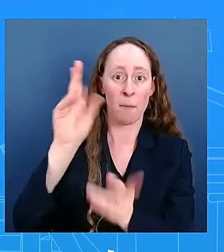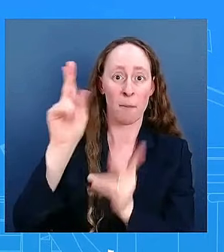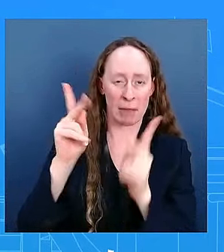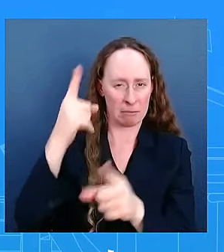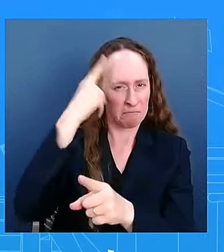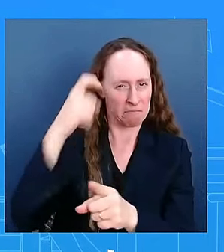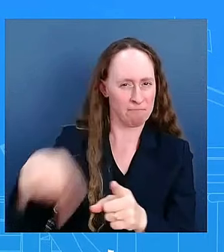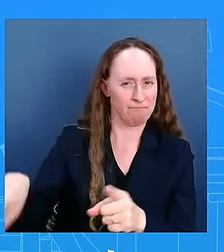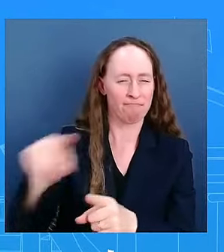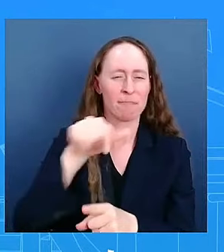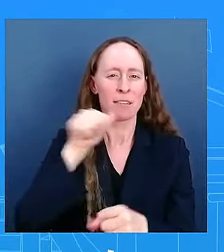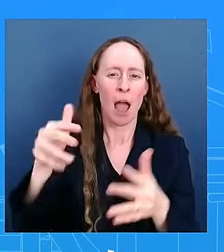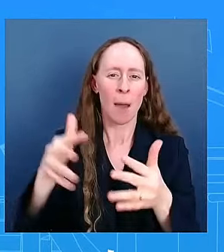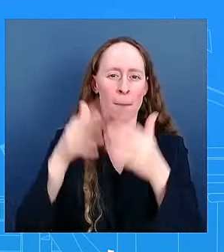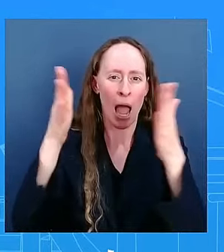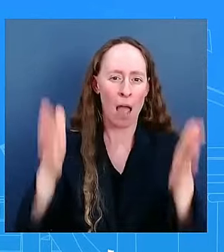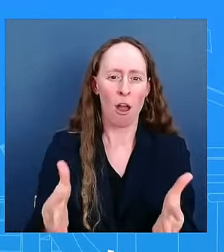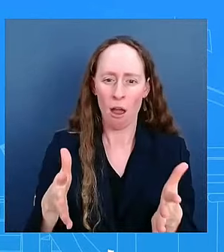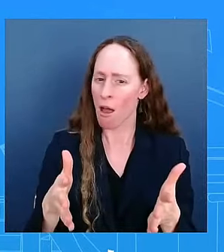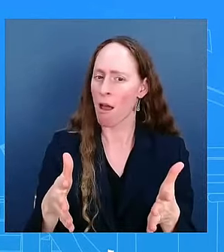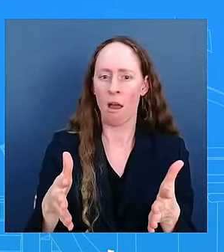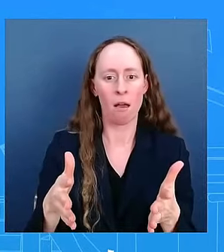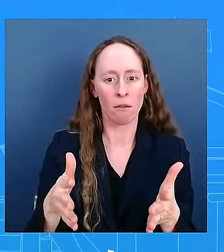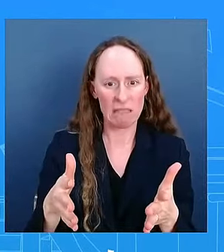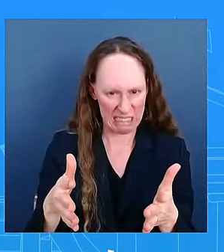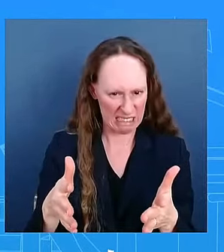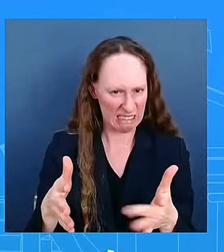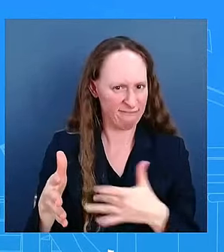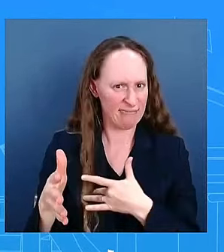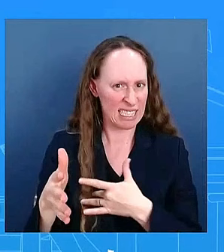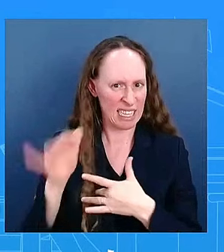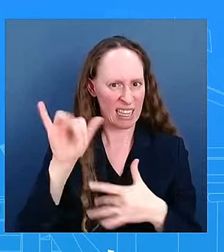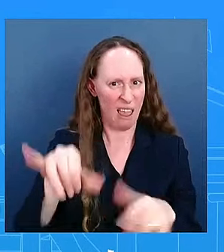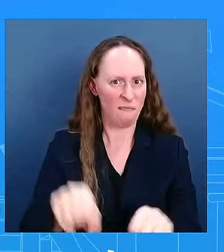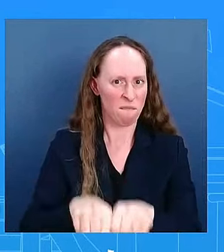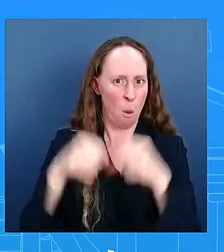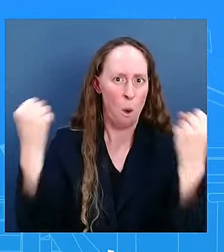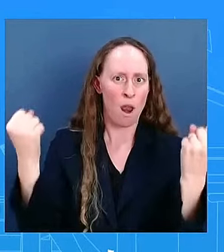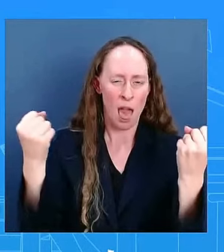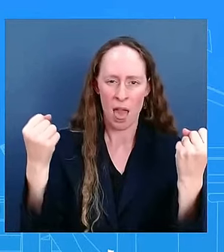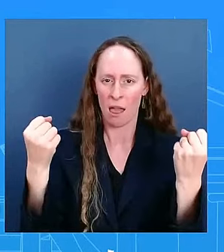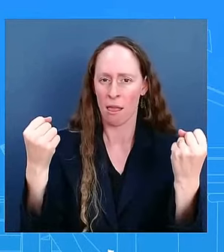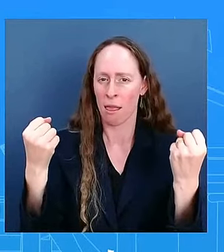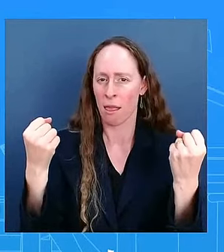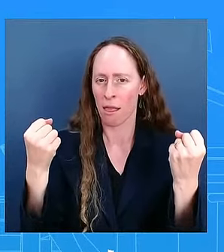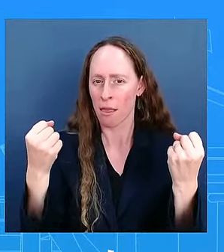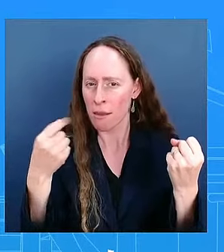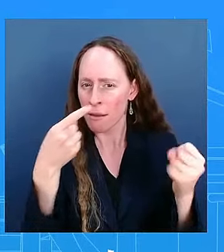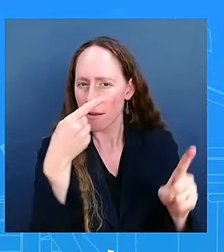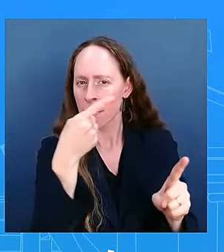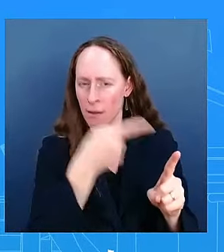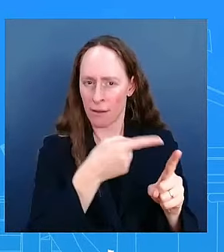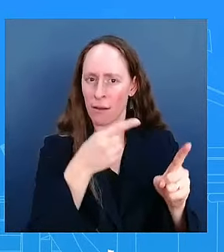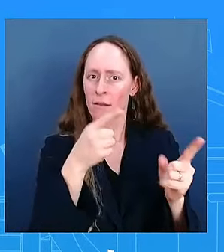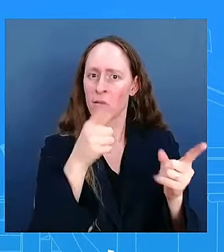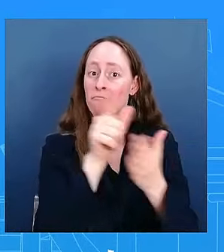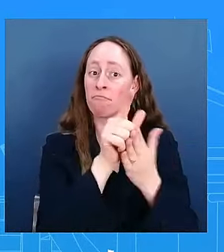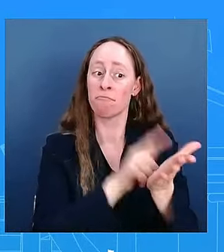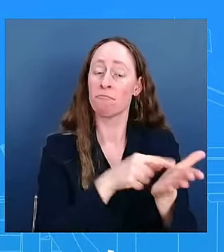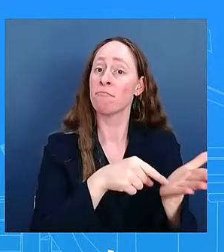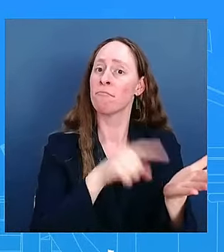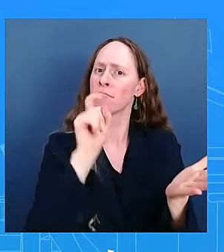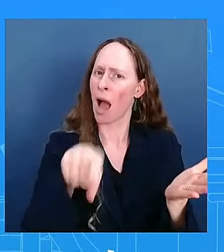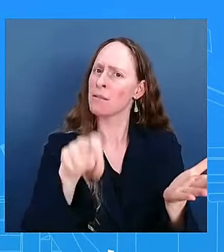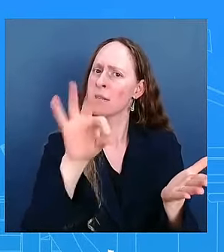the National Voter Registration Act, which bars systematic changes to voting rolls 90 days before an election. What does the White House make of this ruling?